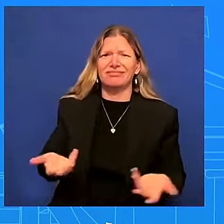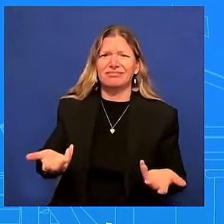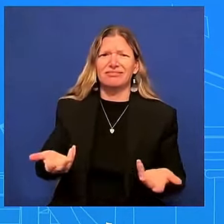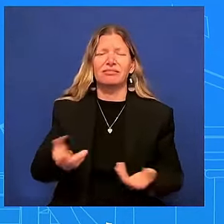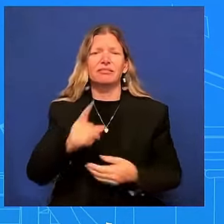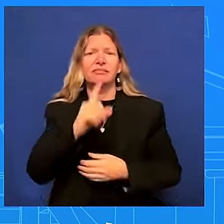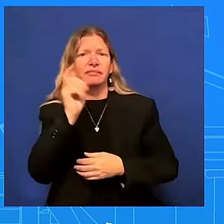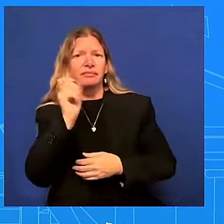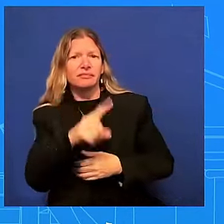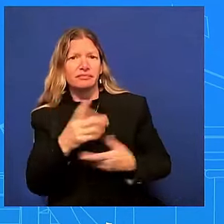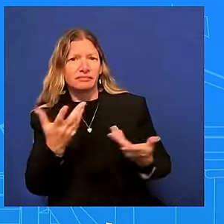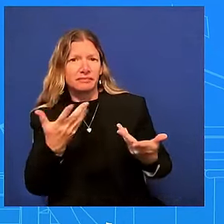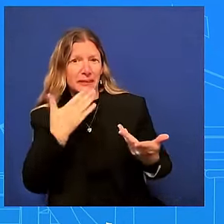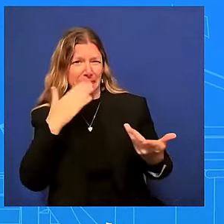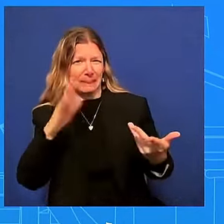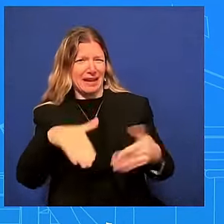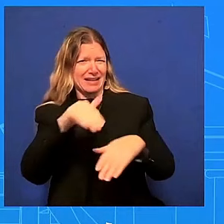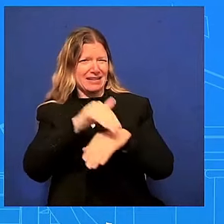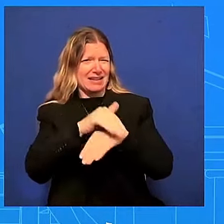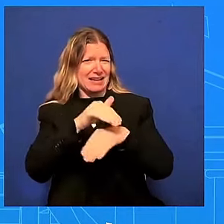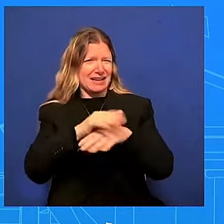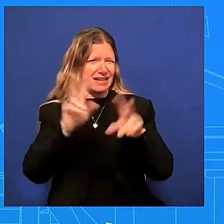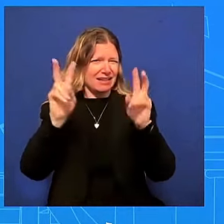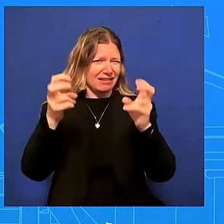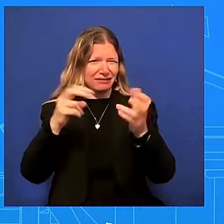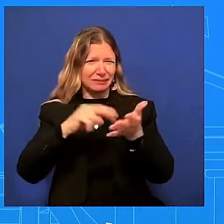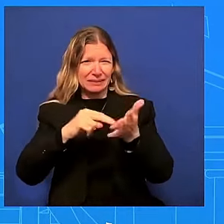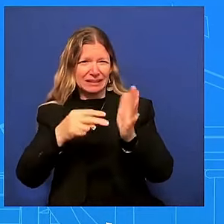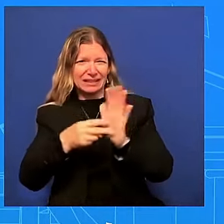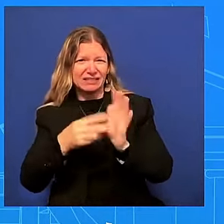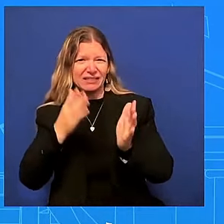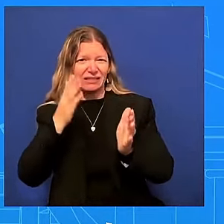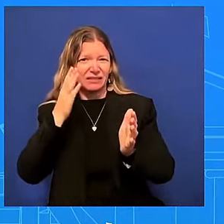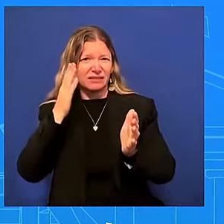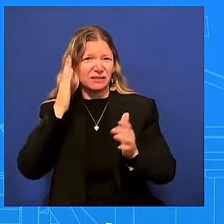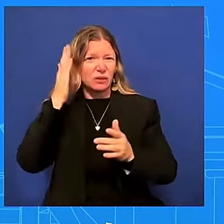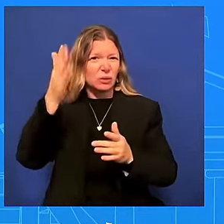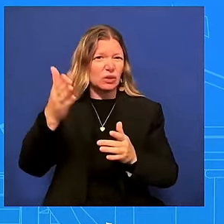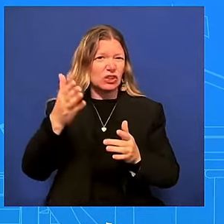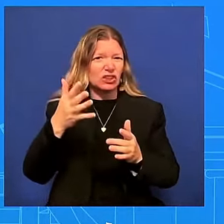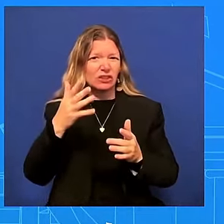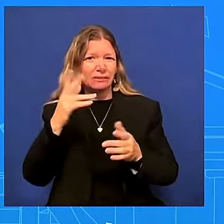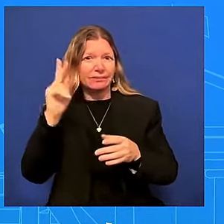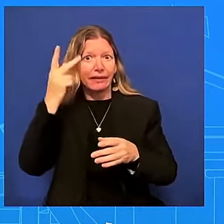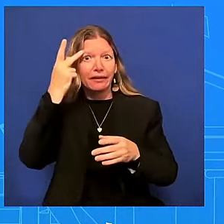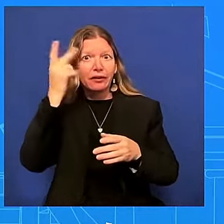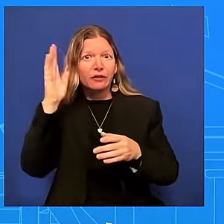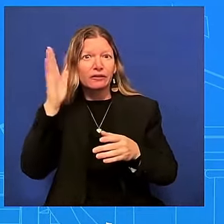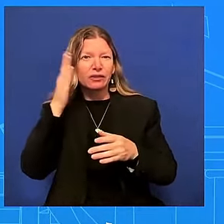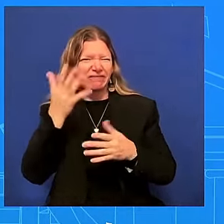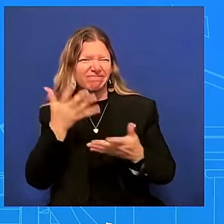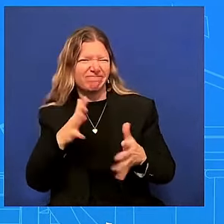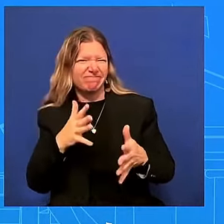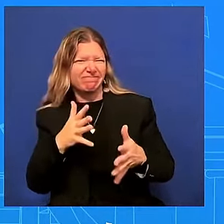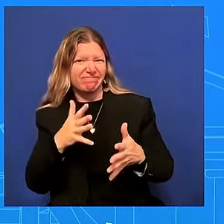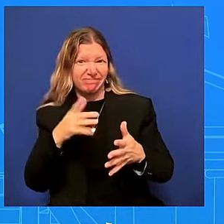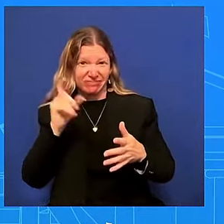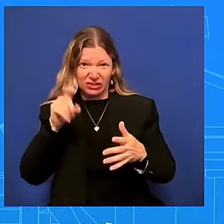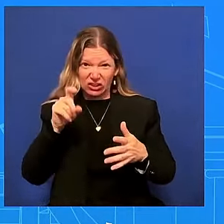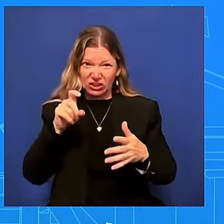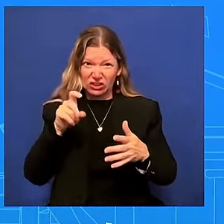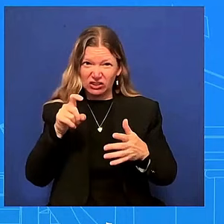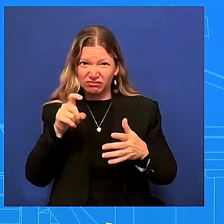would he be willing to provide more medical information would he be willing to have dr o'connor provide